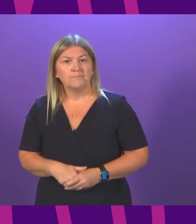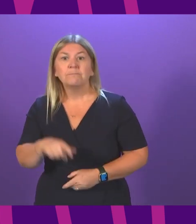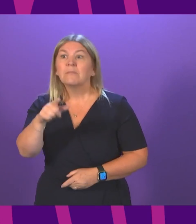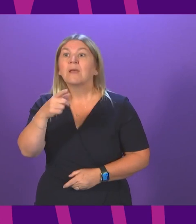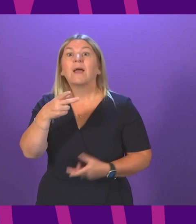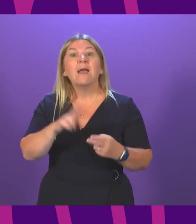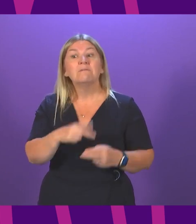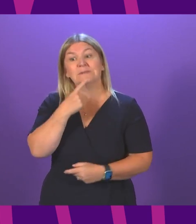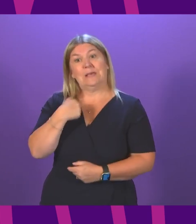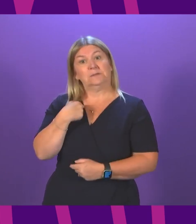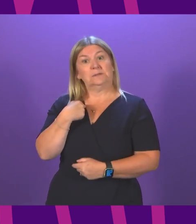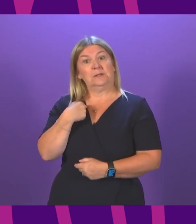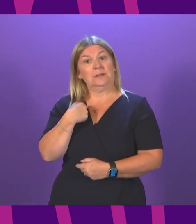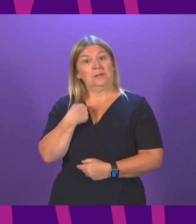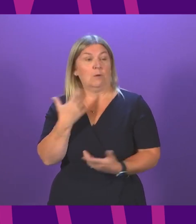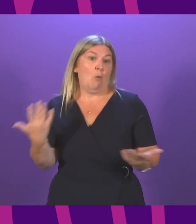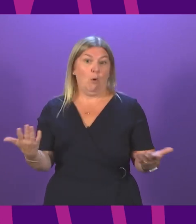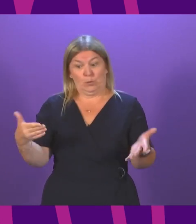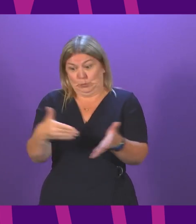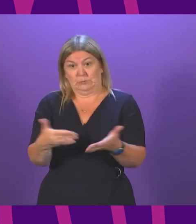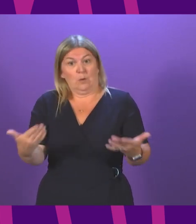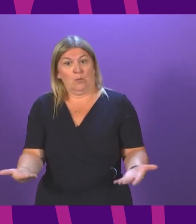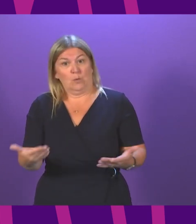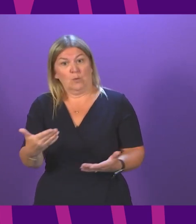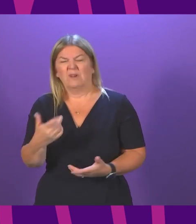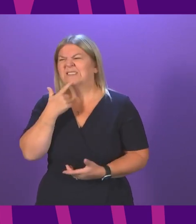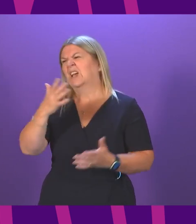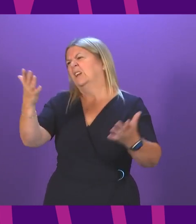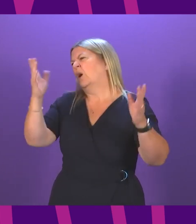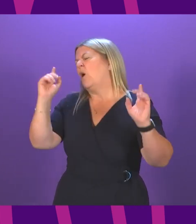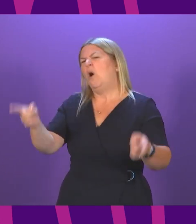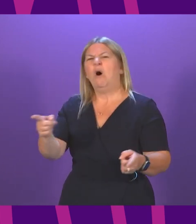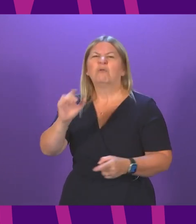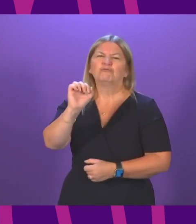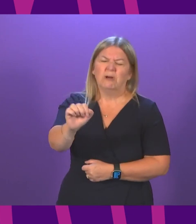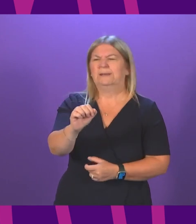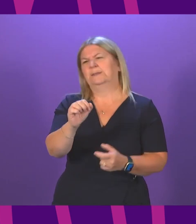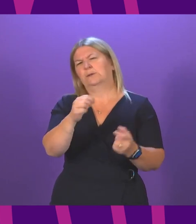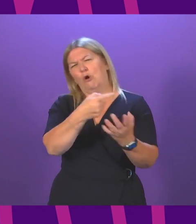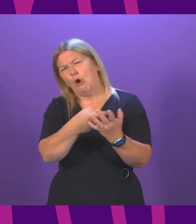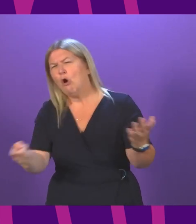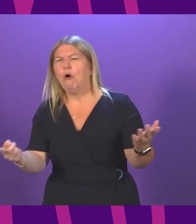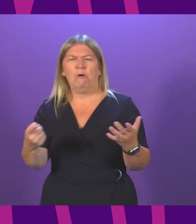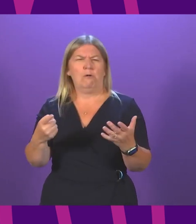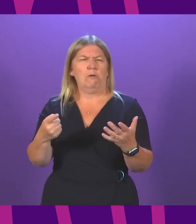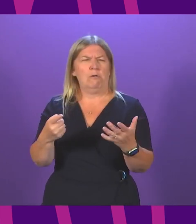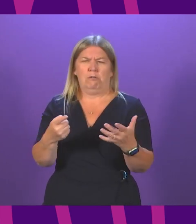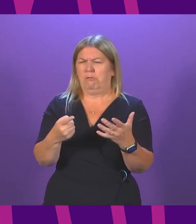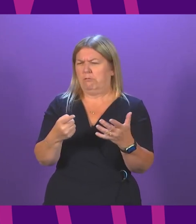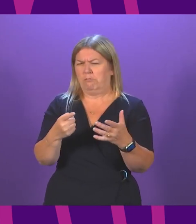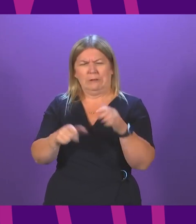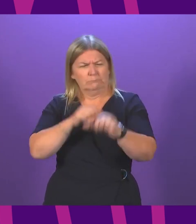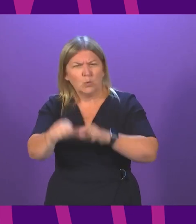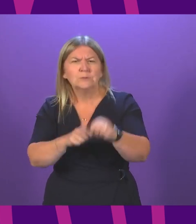stood here yesterday or even today and announced as a fait accompli exactly how every single aspect of this was going to operate,